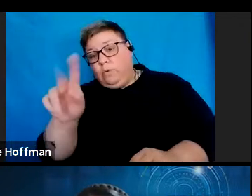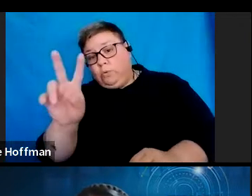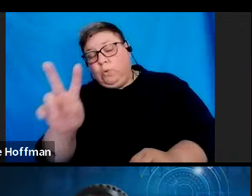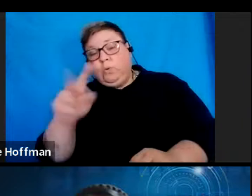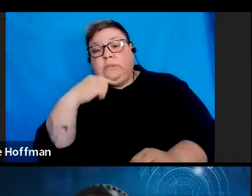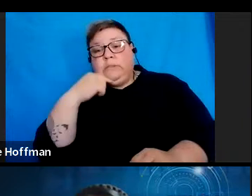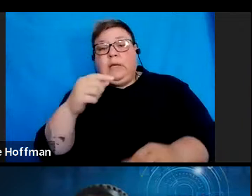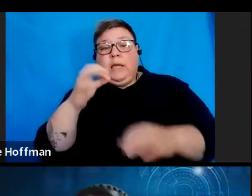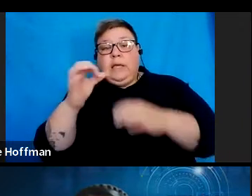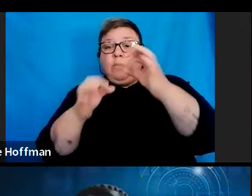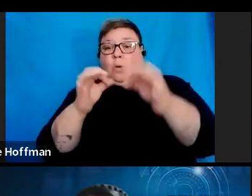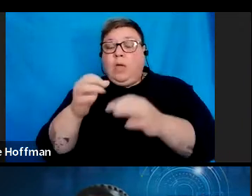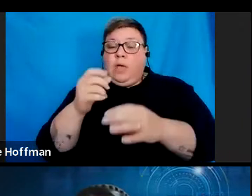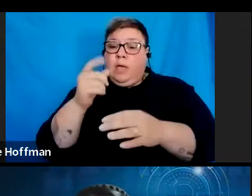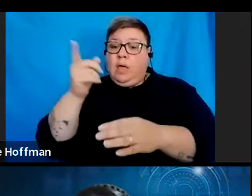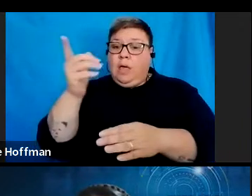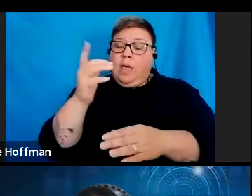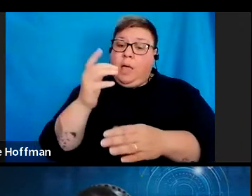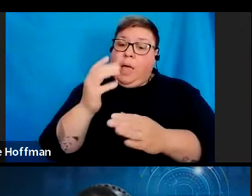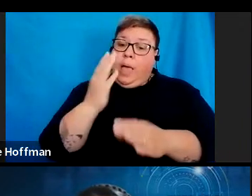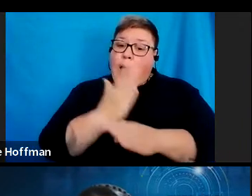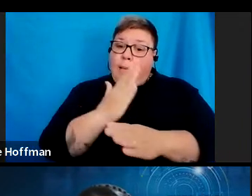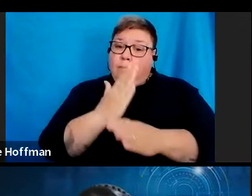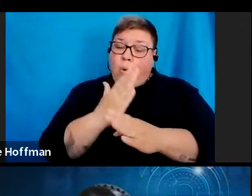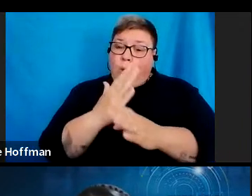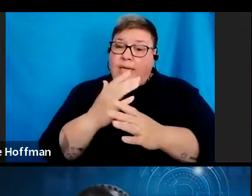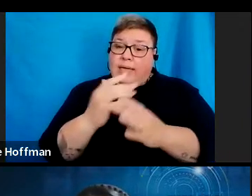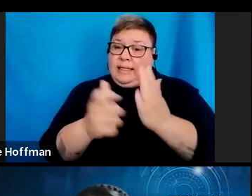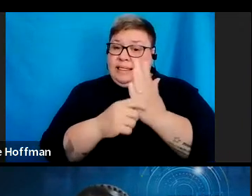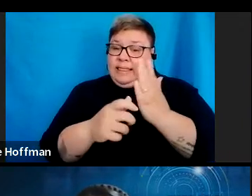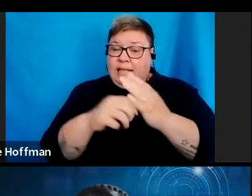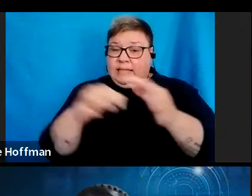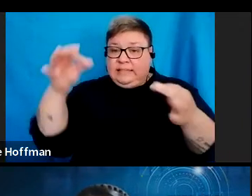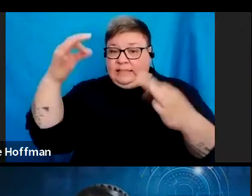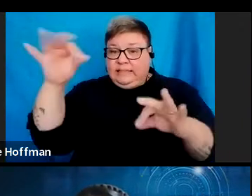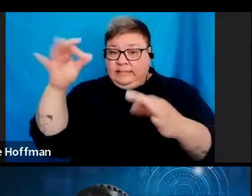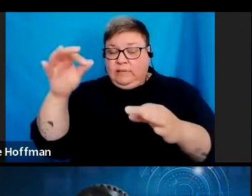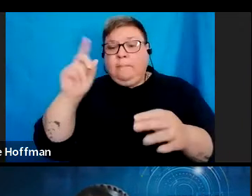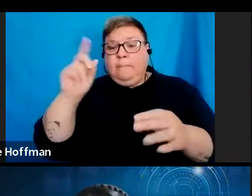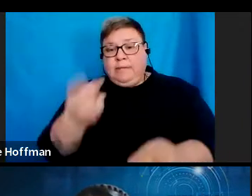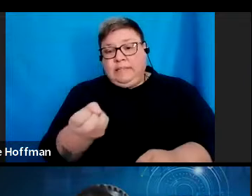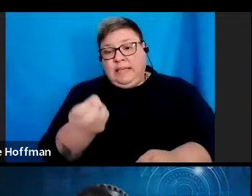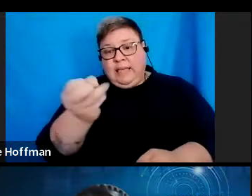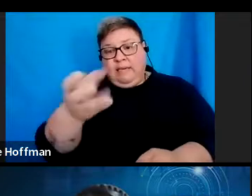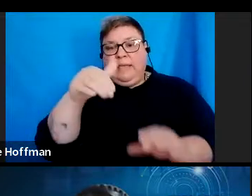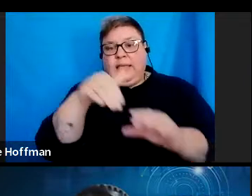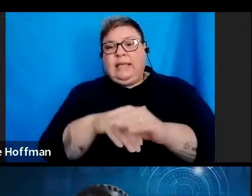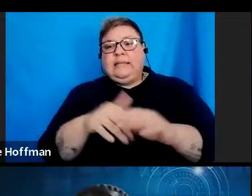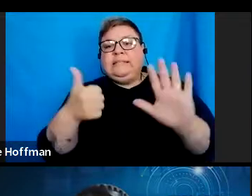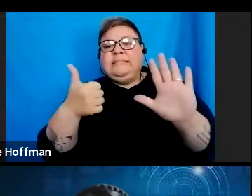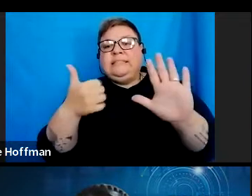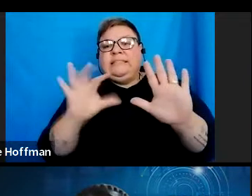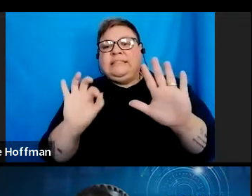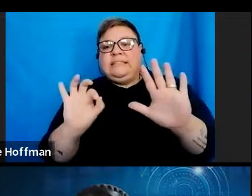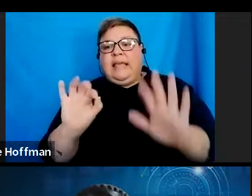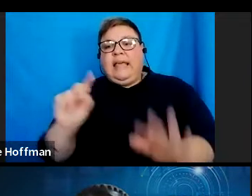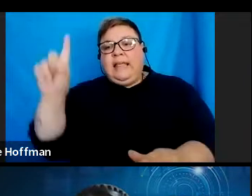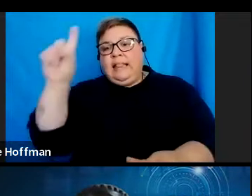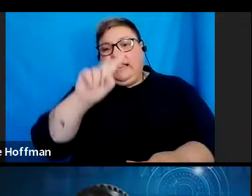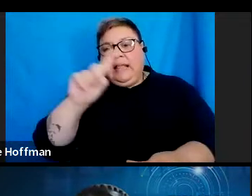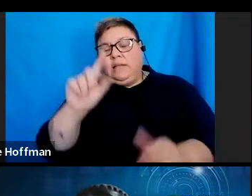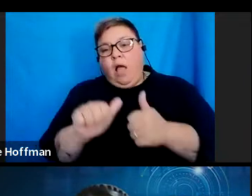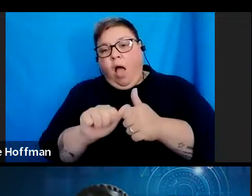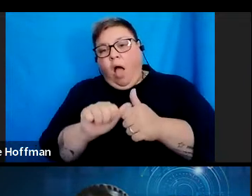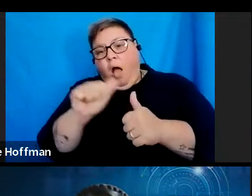the employer's tax certificate must be delivered to the employee within 10, 60 days after the end